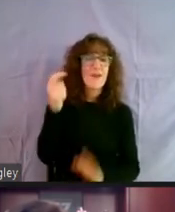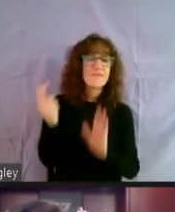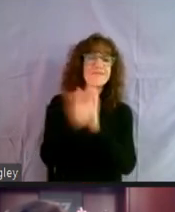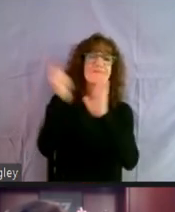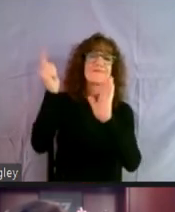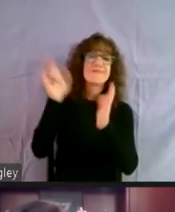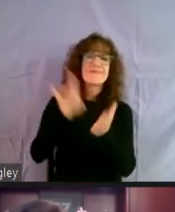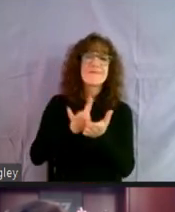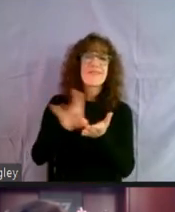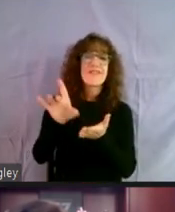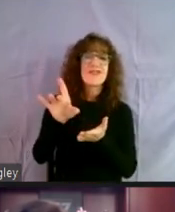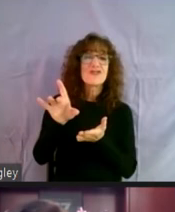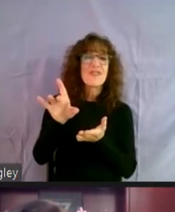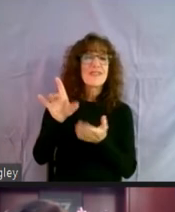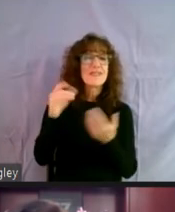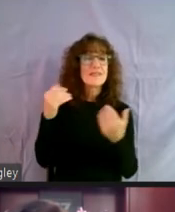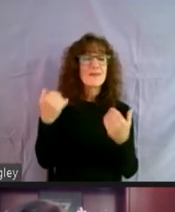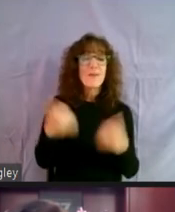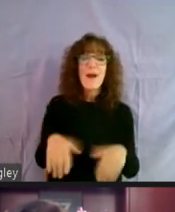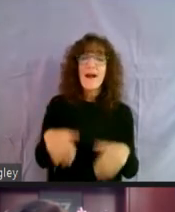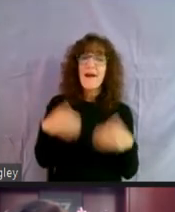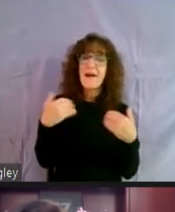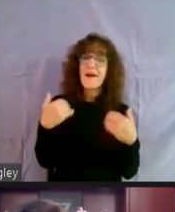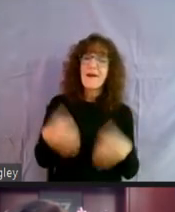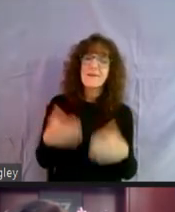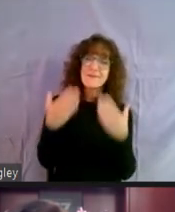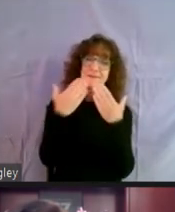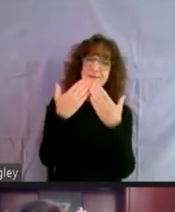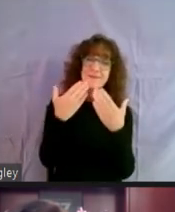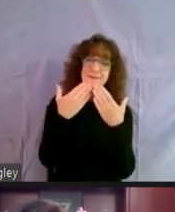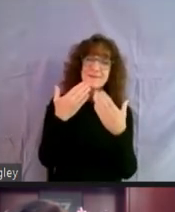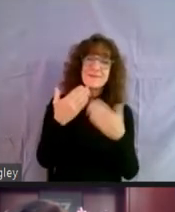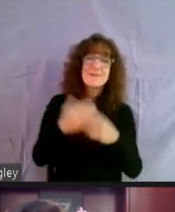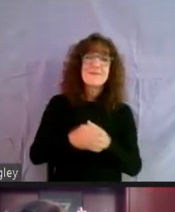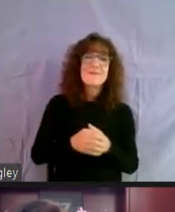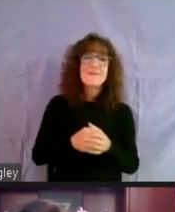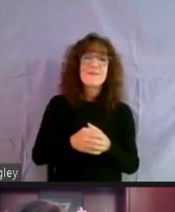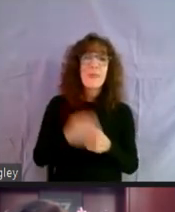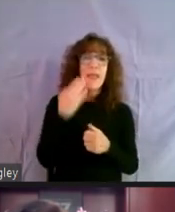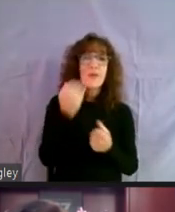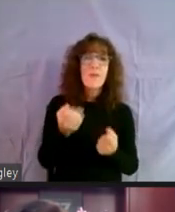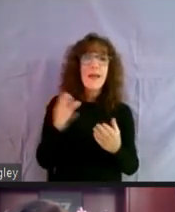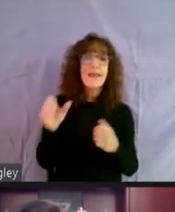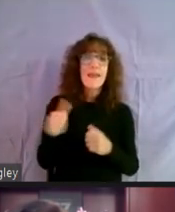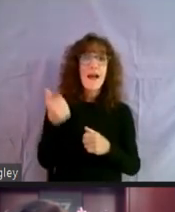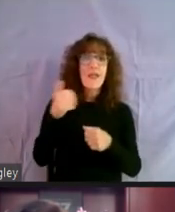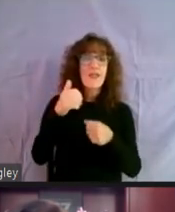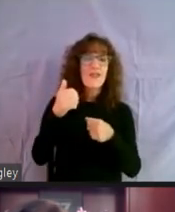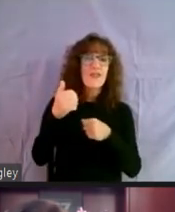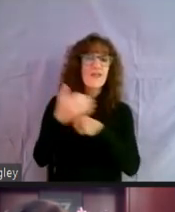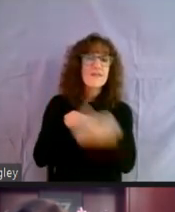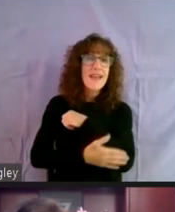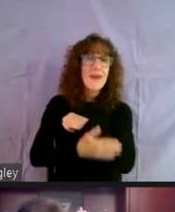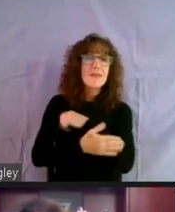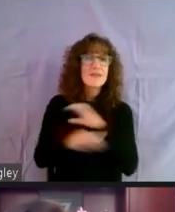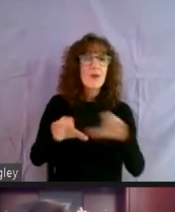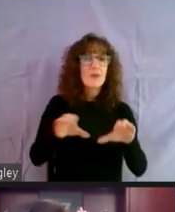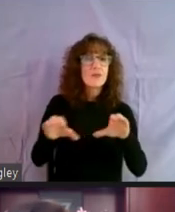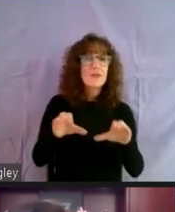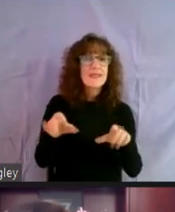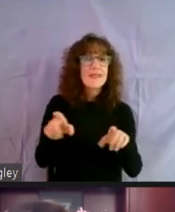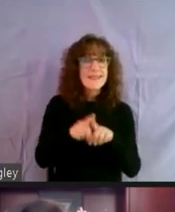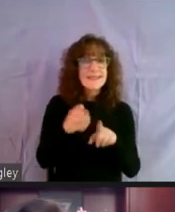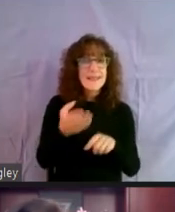program, um, that was so welcome. And, um, you know, I know many other localities are now exploring to do the same and,